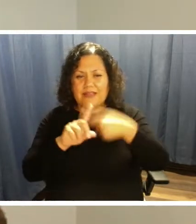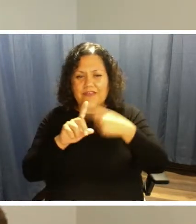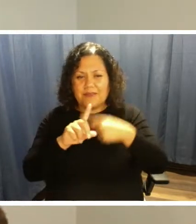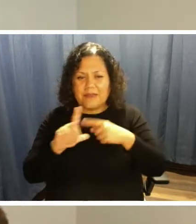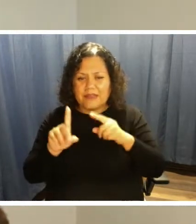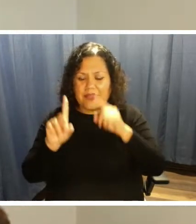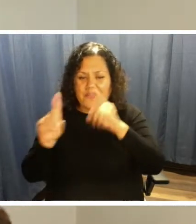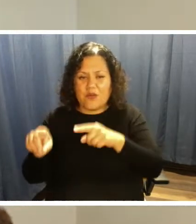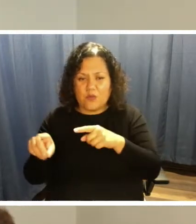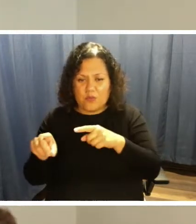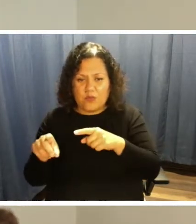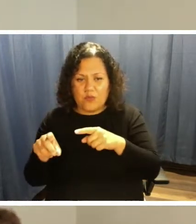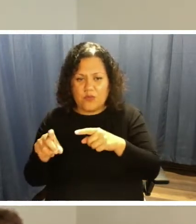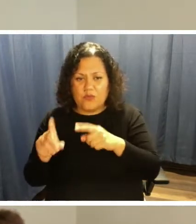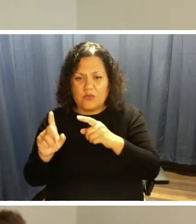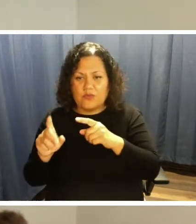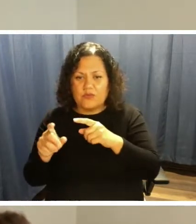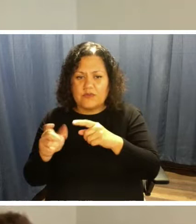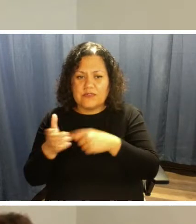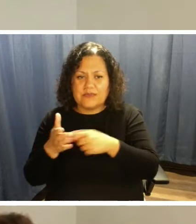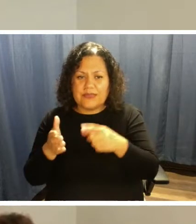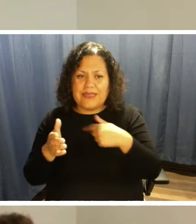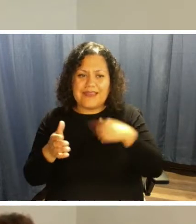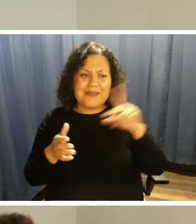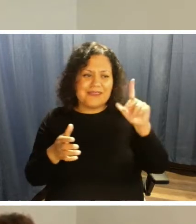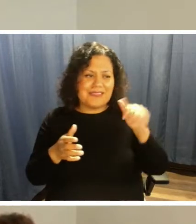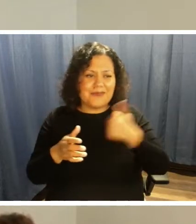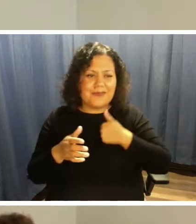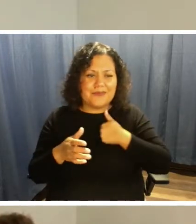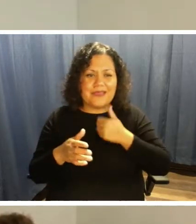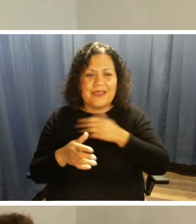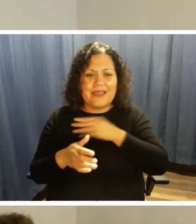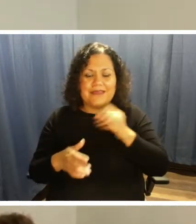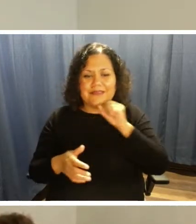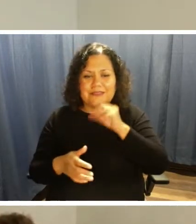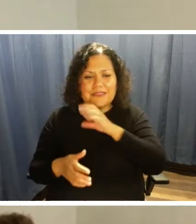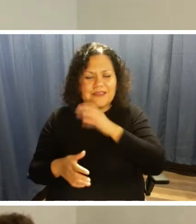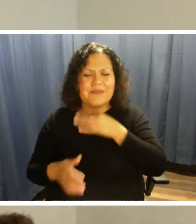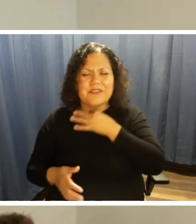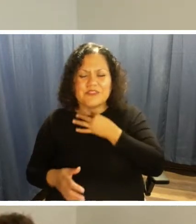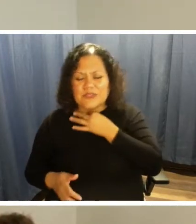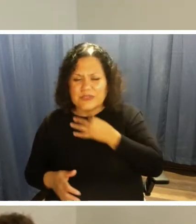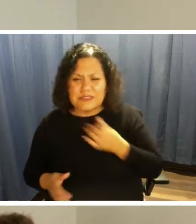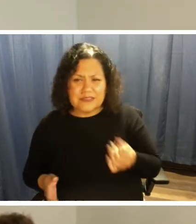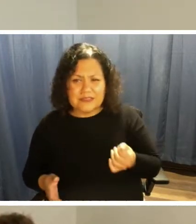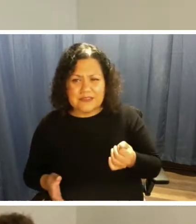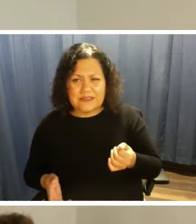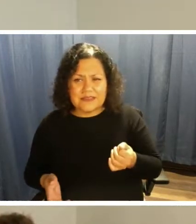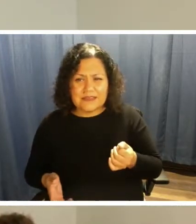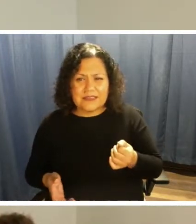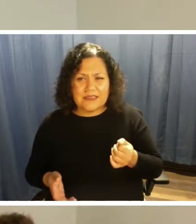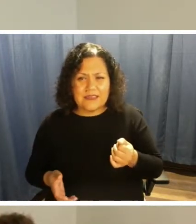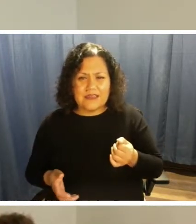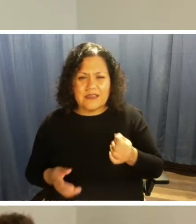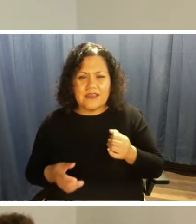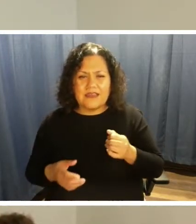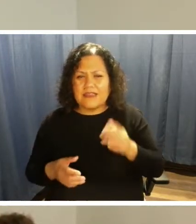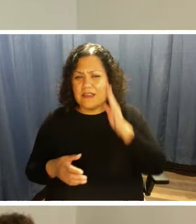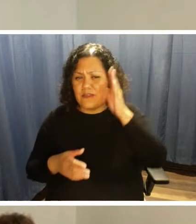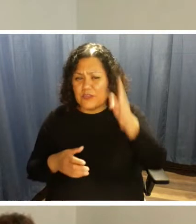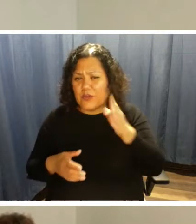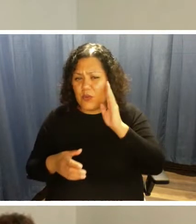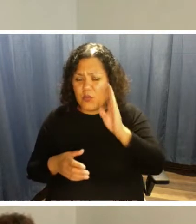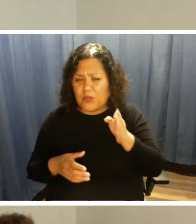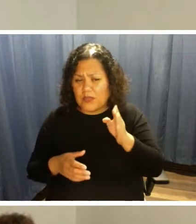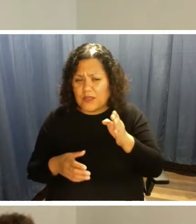GoCard. But like I'm disabled and I'm senior citizen. I was just curious. At one point down the line, would it be